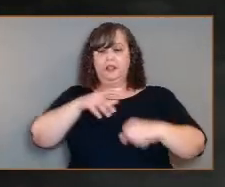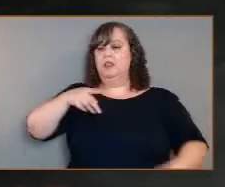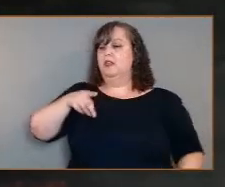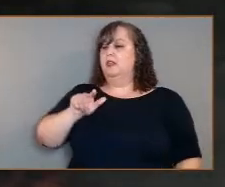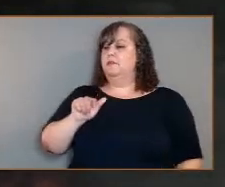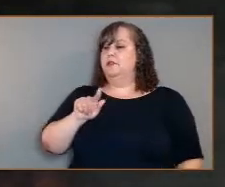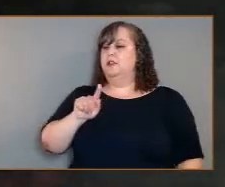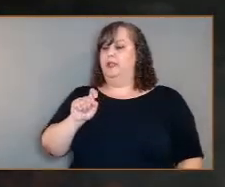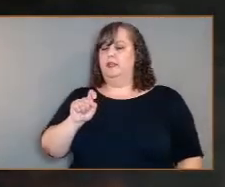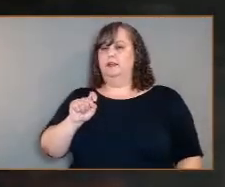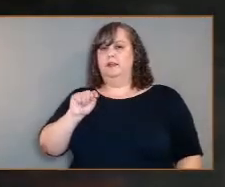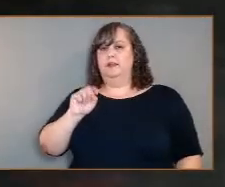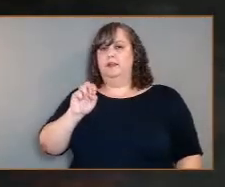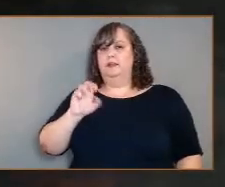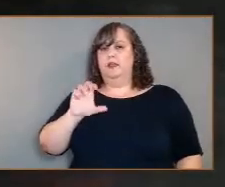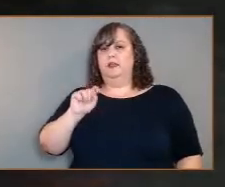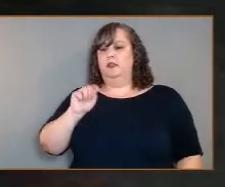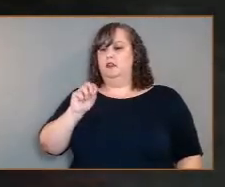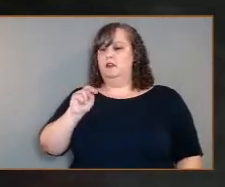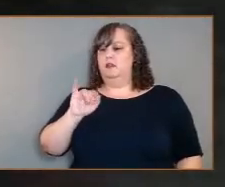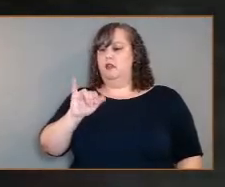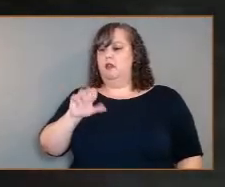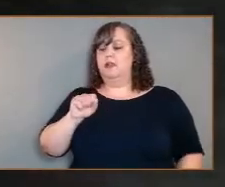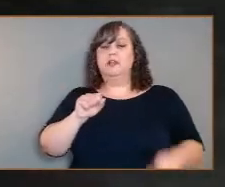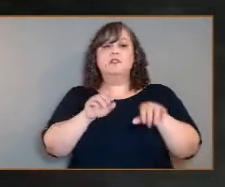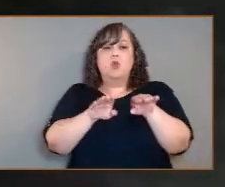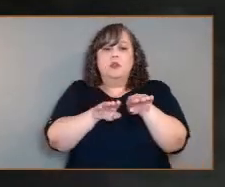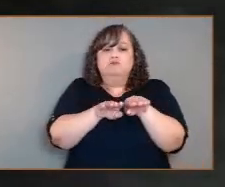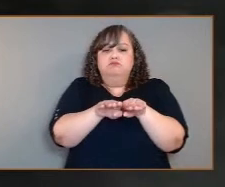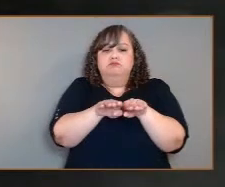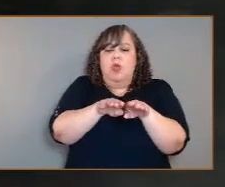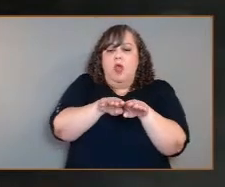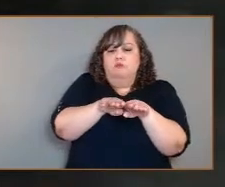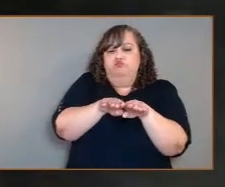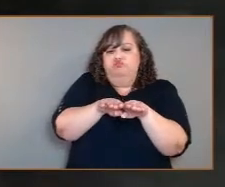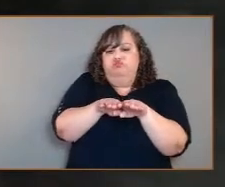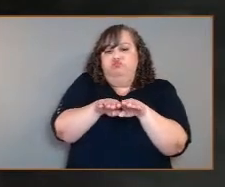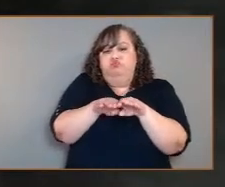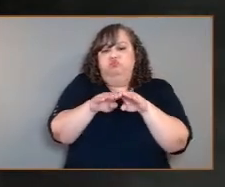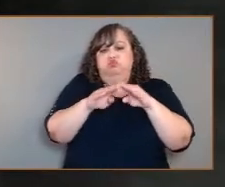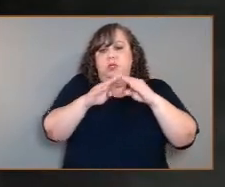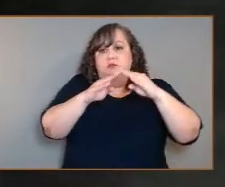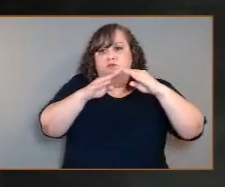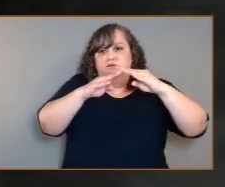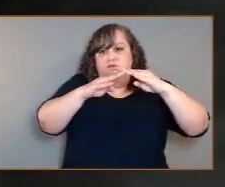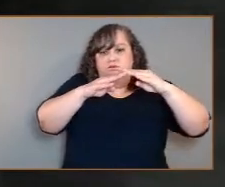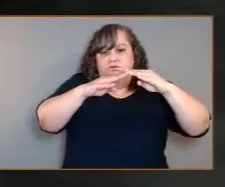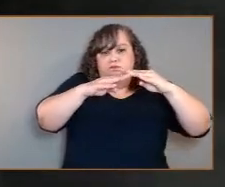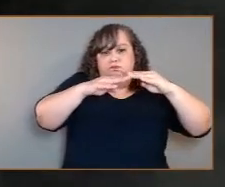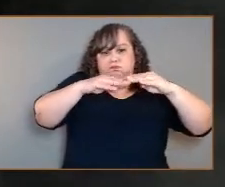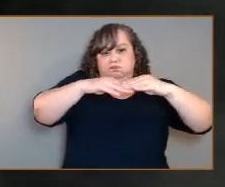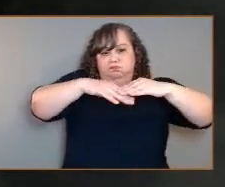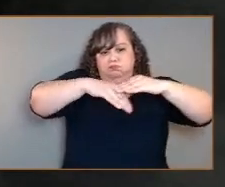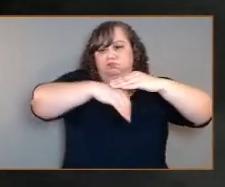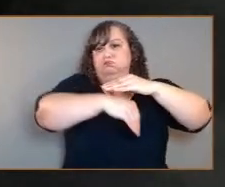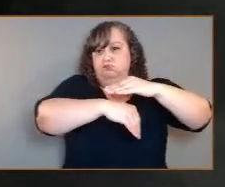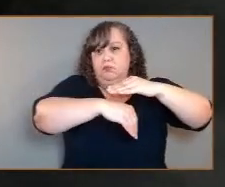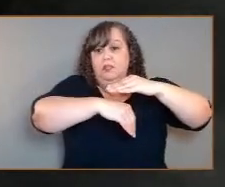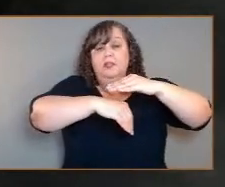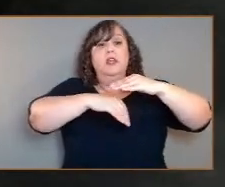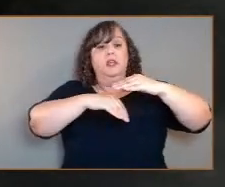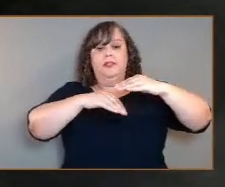on Earth, plates move past each other, and the process of subduction allows plates to sink into the mantle.